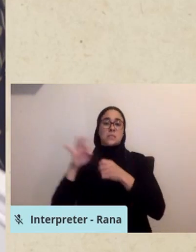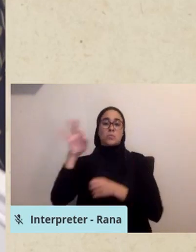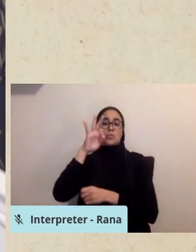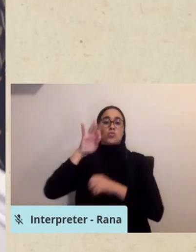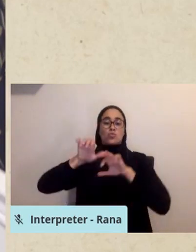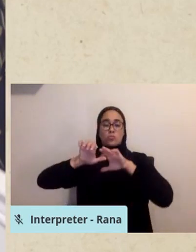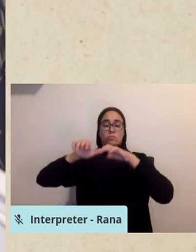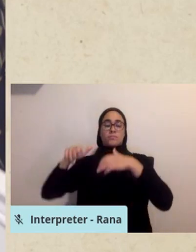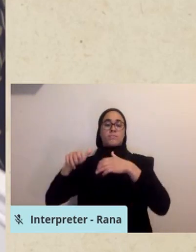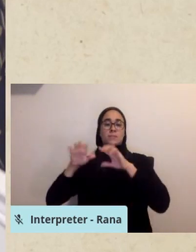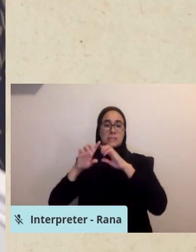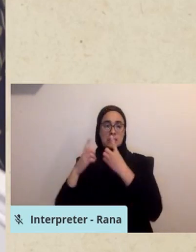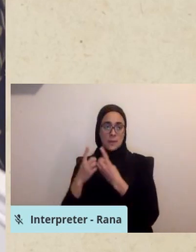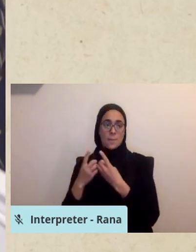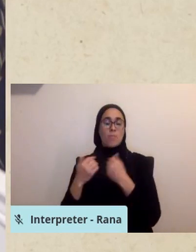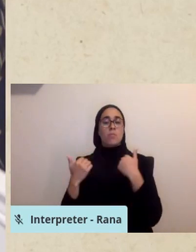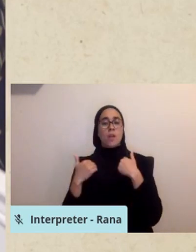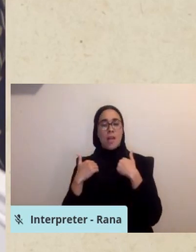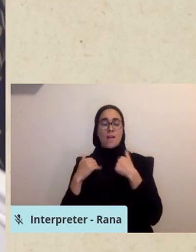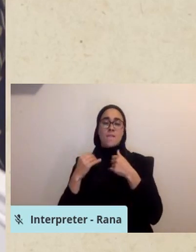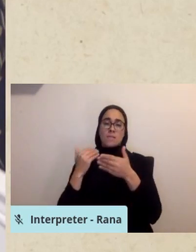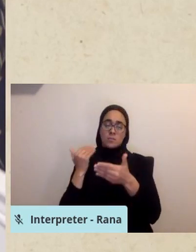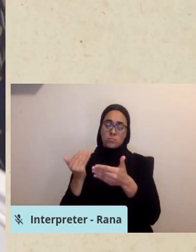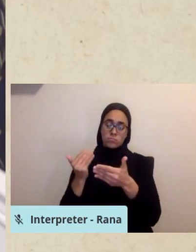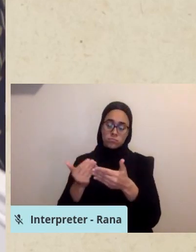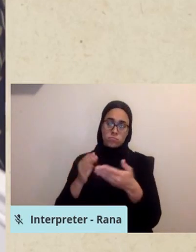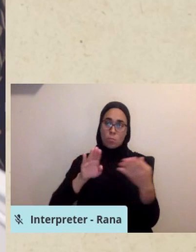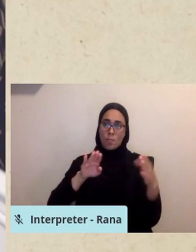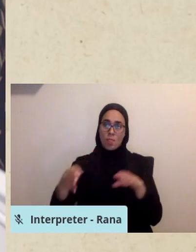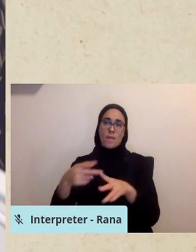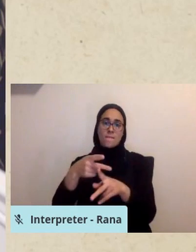care and it marked a huge relief for the loved ones.